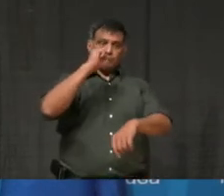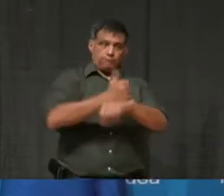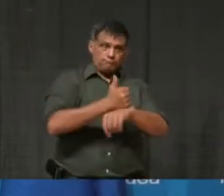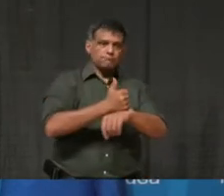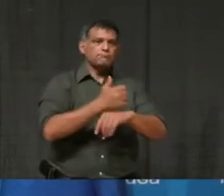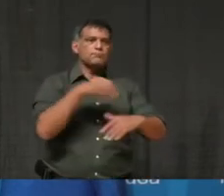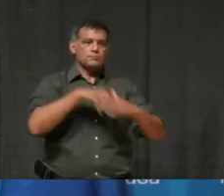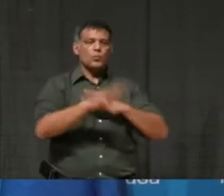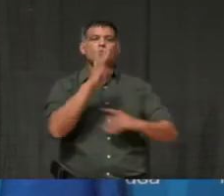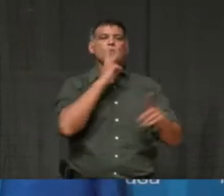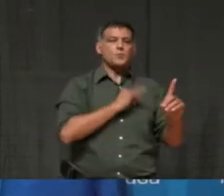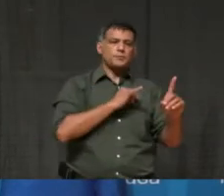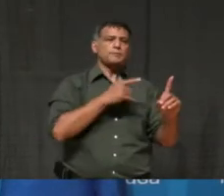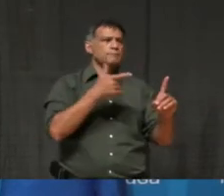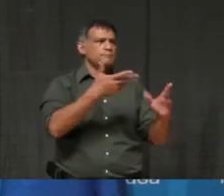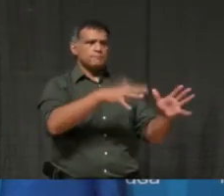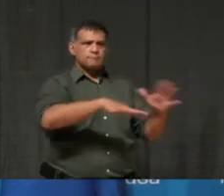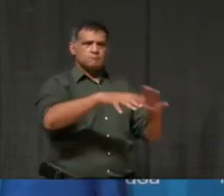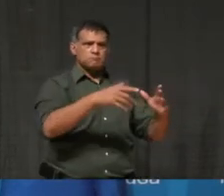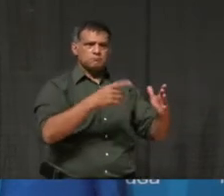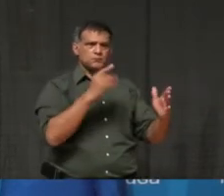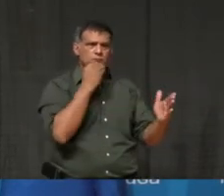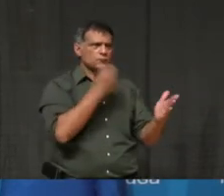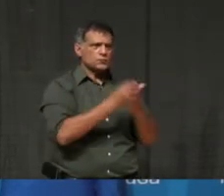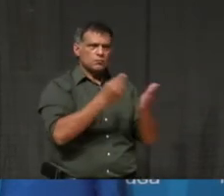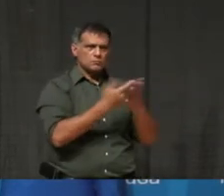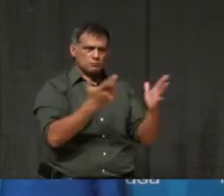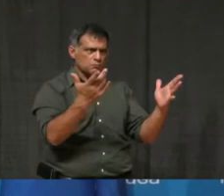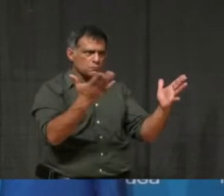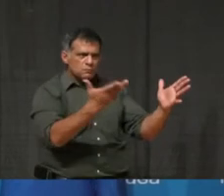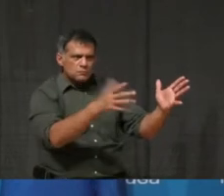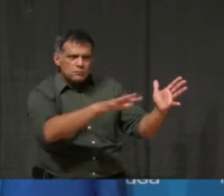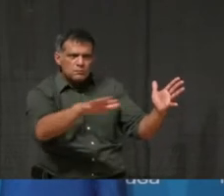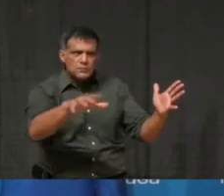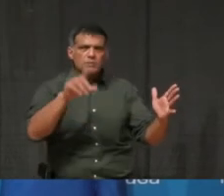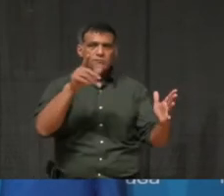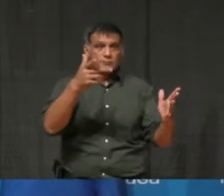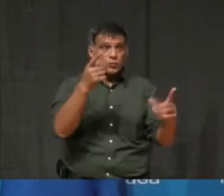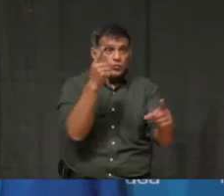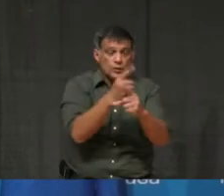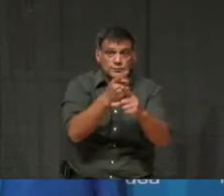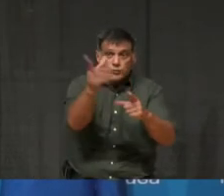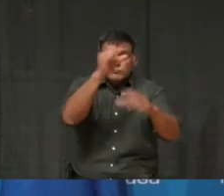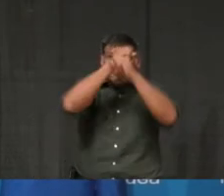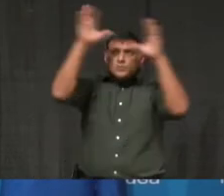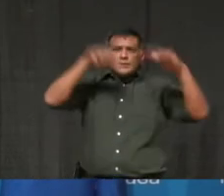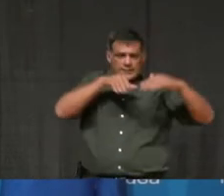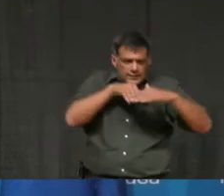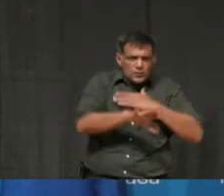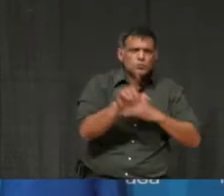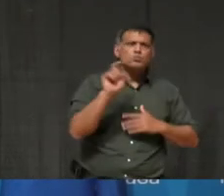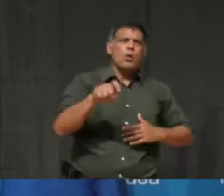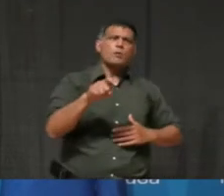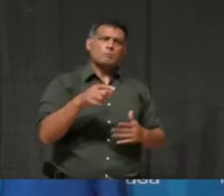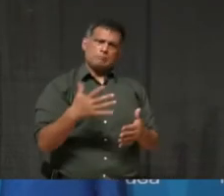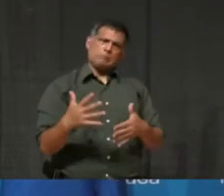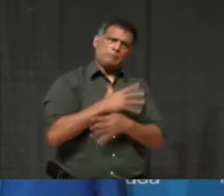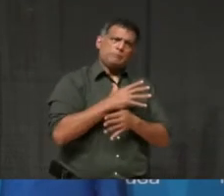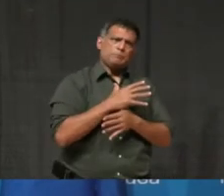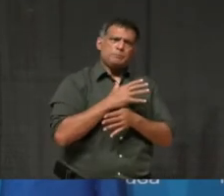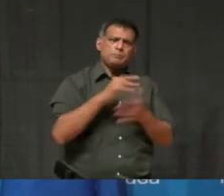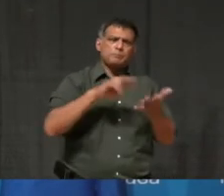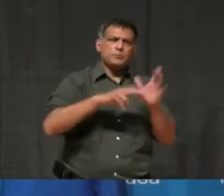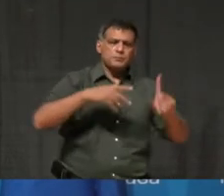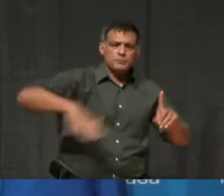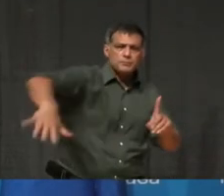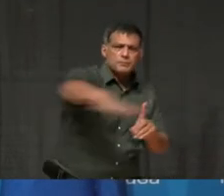I think you've envisioned that well, Shauna. Nice to see you. I hope you're still in poor credit as well. Yes, so we would ask them